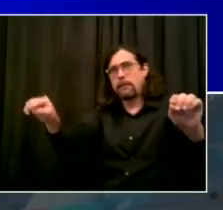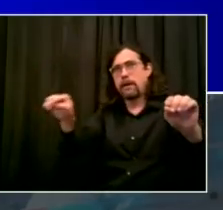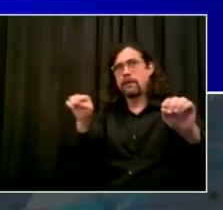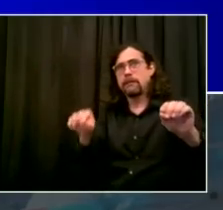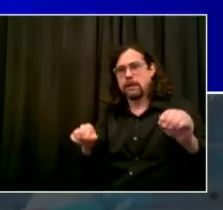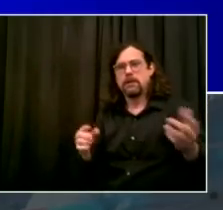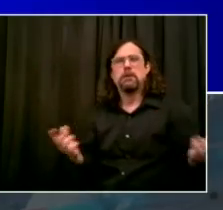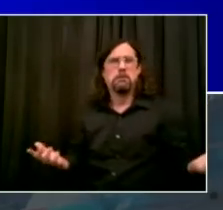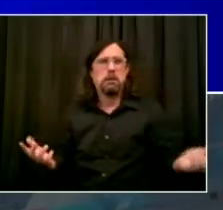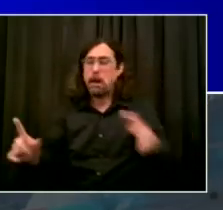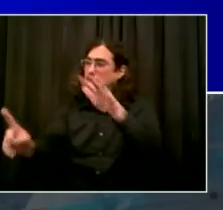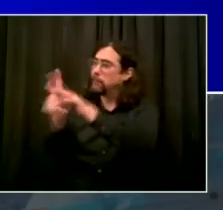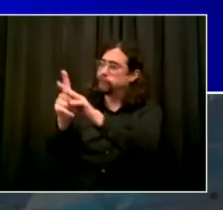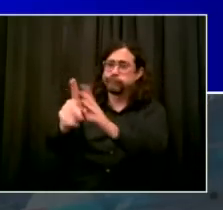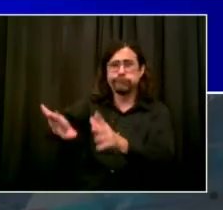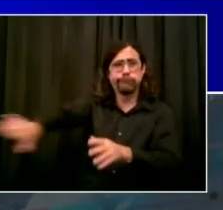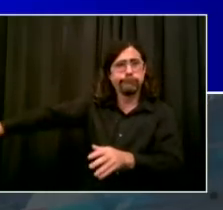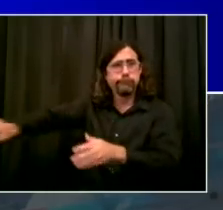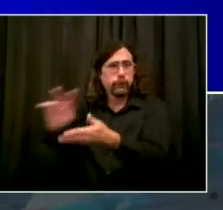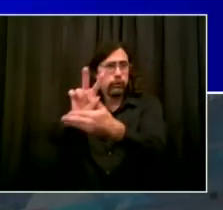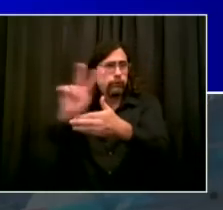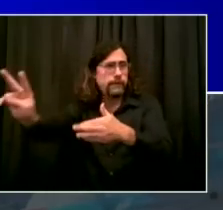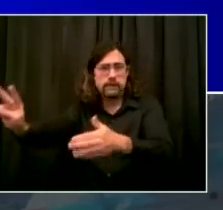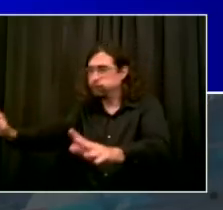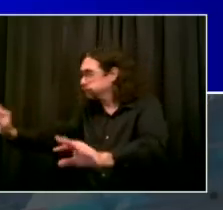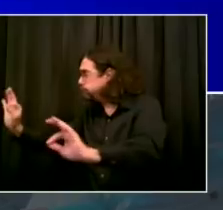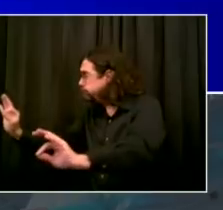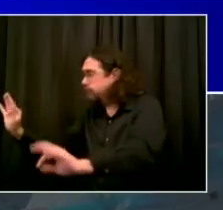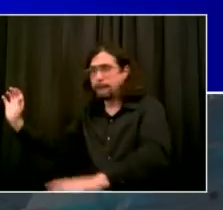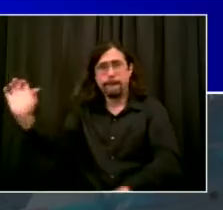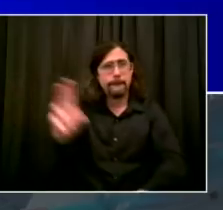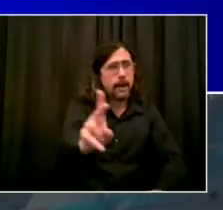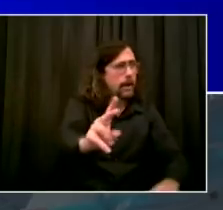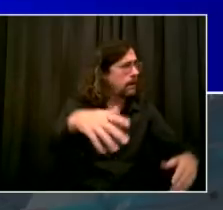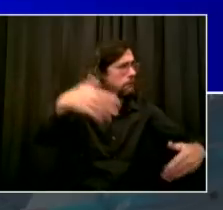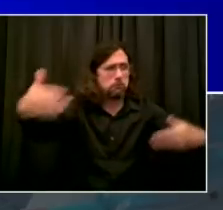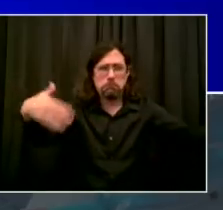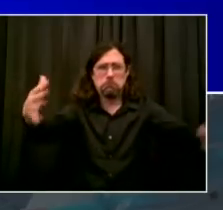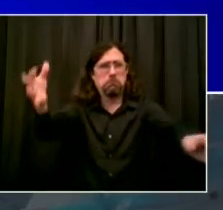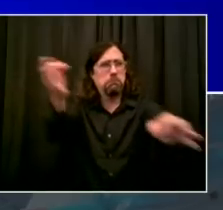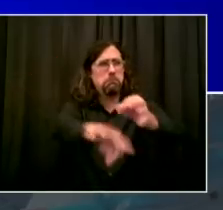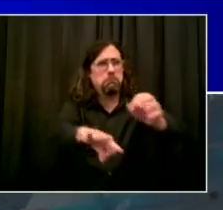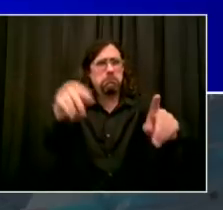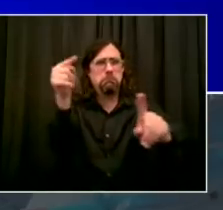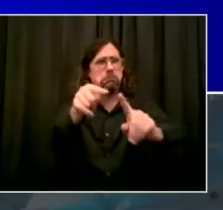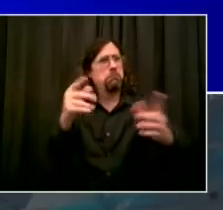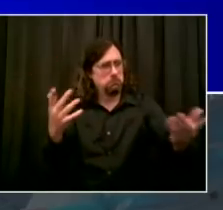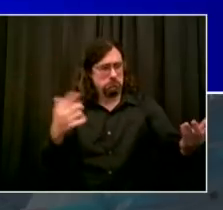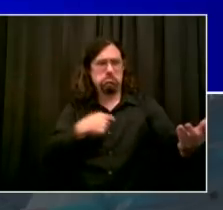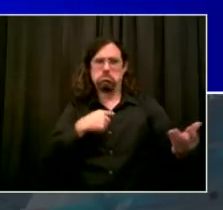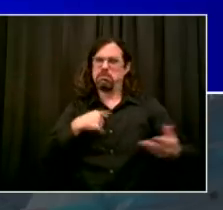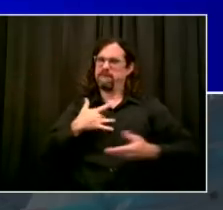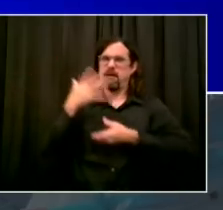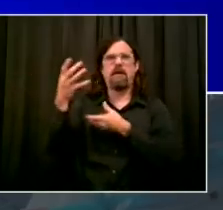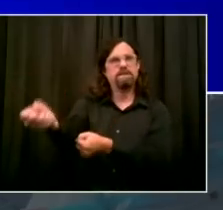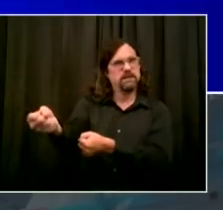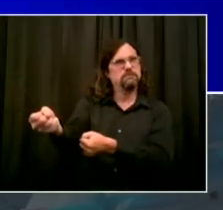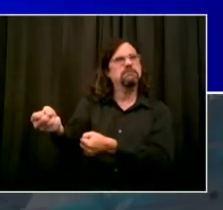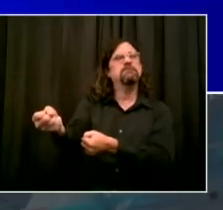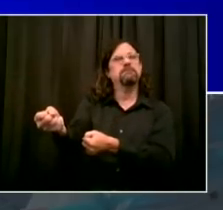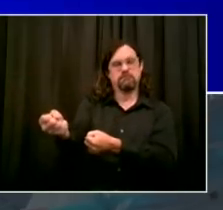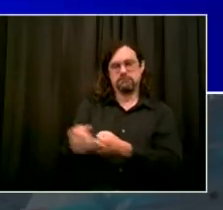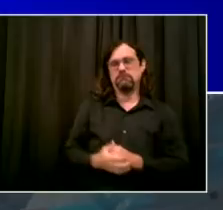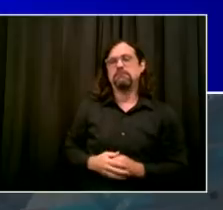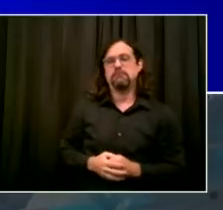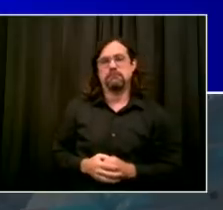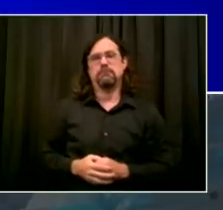and get right back into their job, get right back into their studies and continue forward. So we know